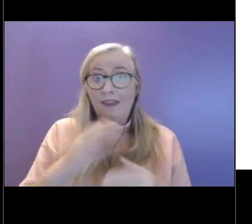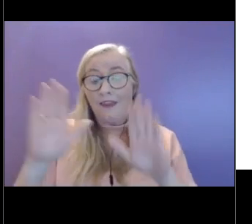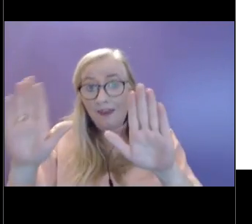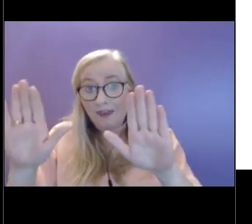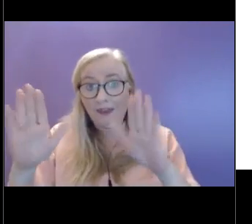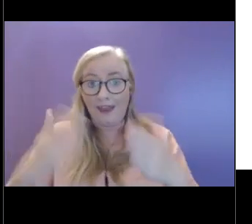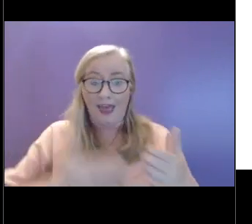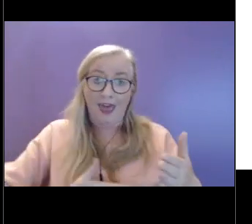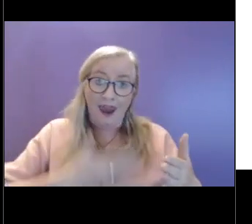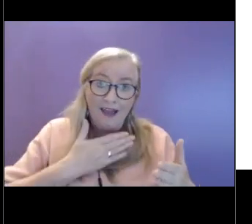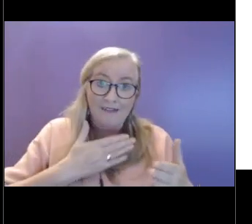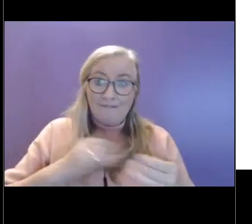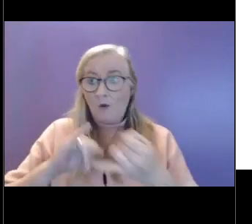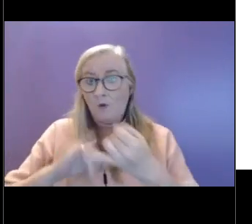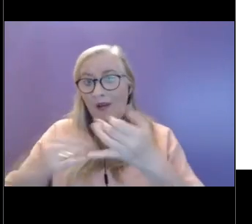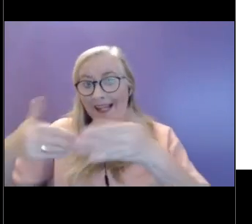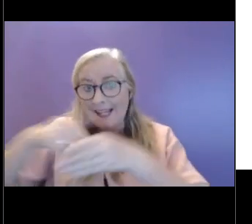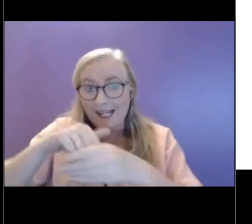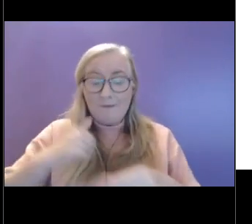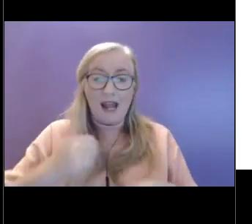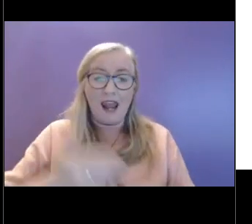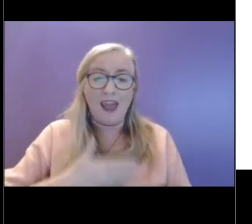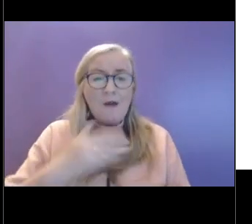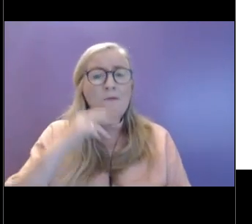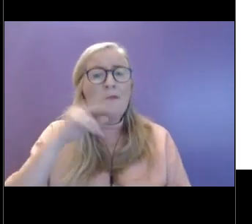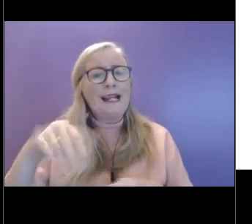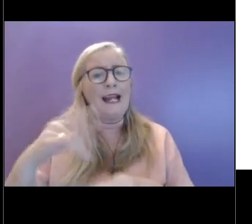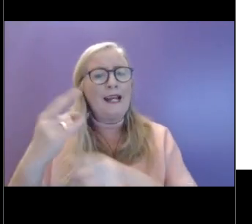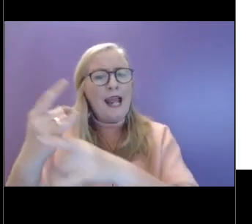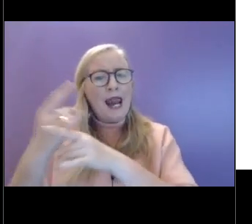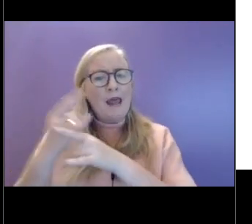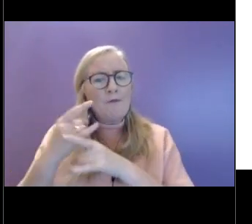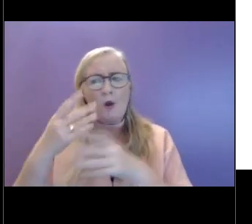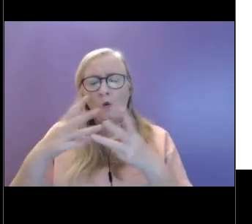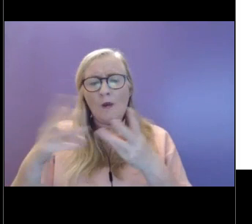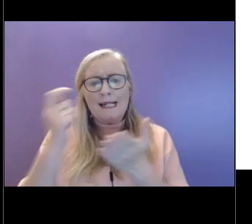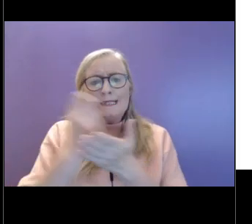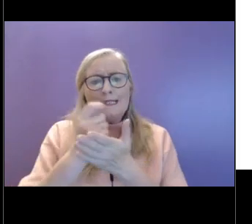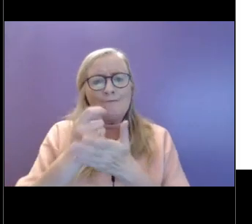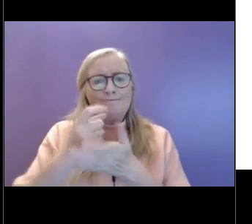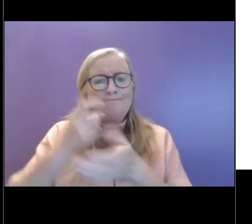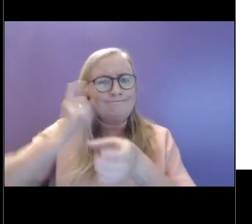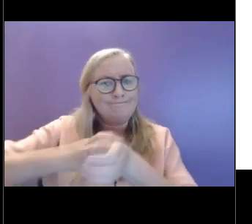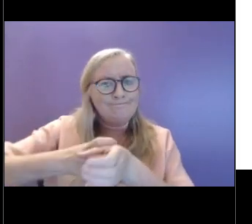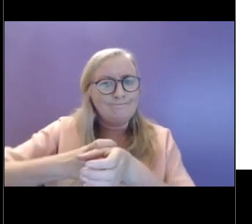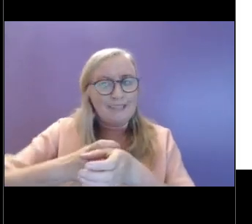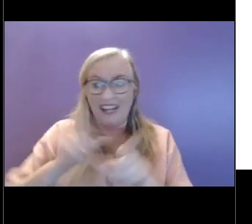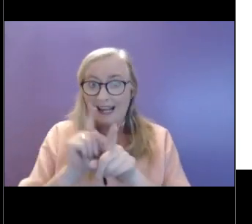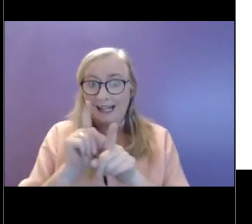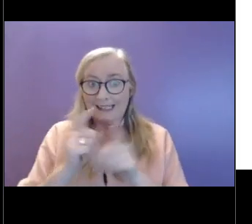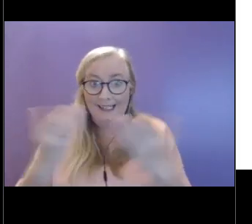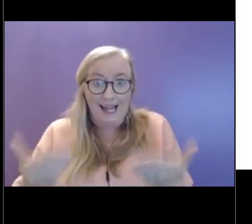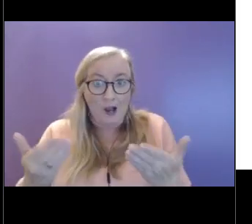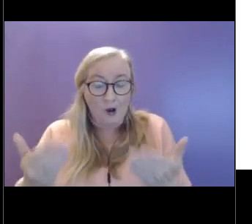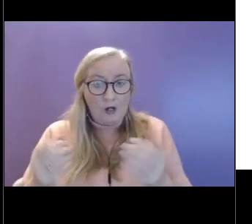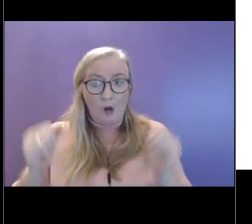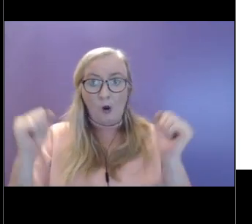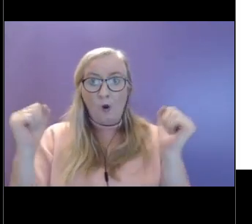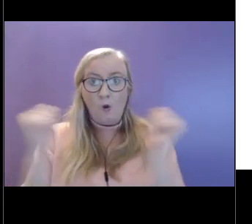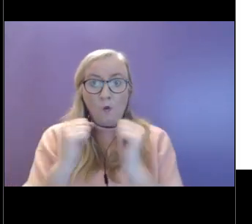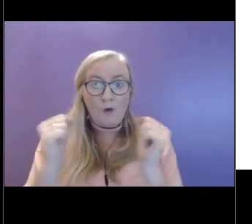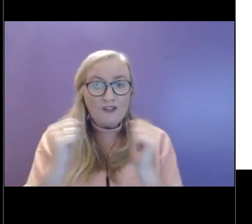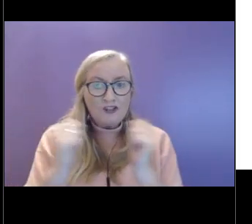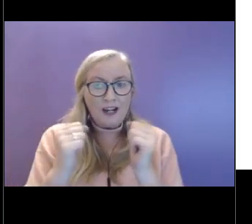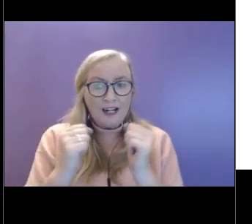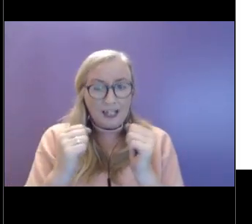people in them at all. And it can help, particularly when times are tough at the moment and in winter. And we as humans get